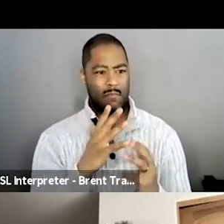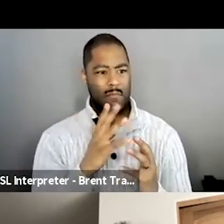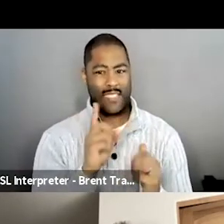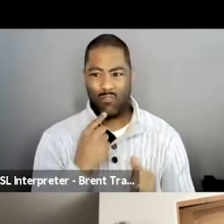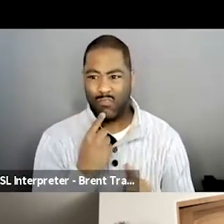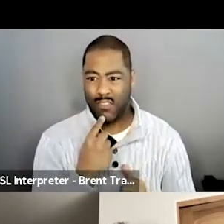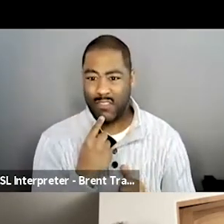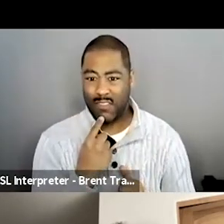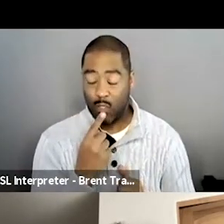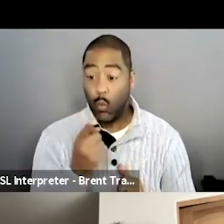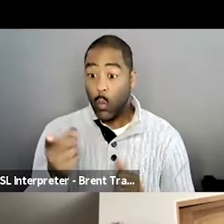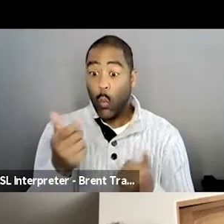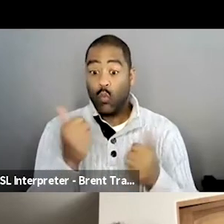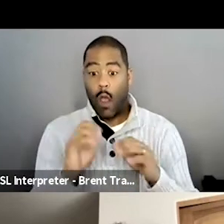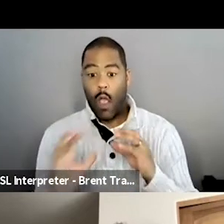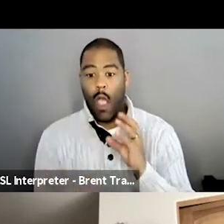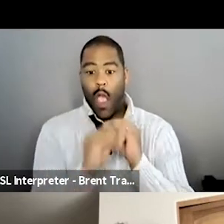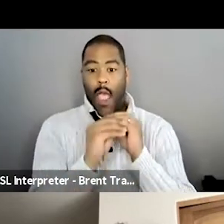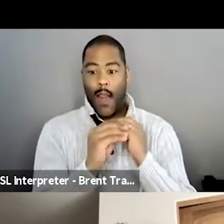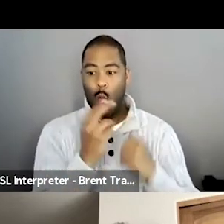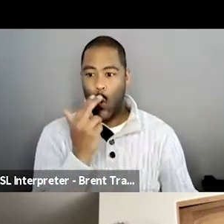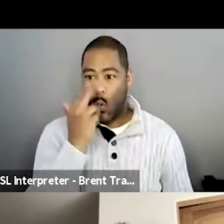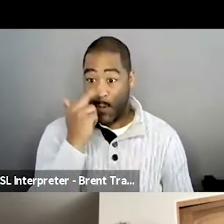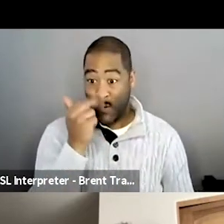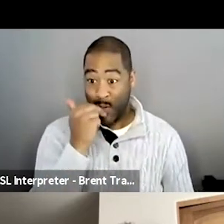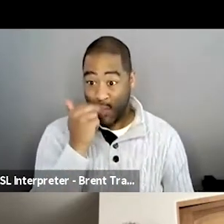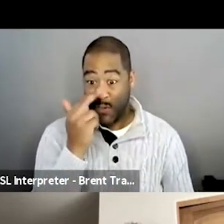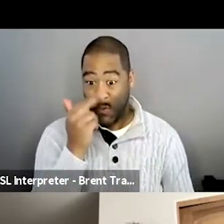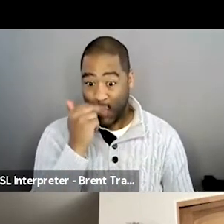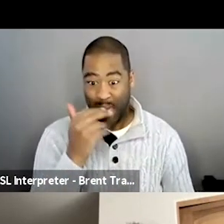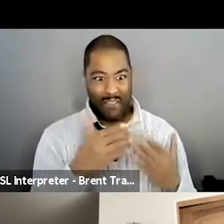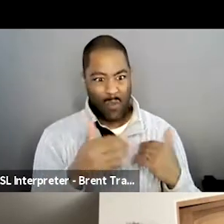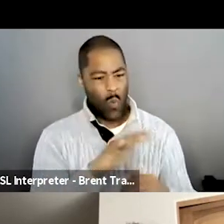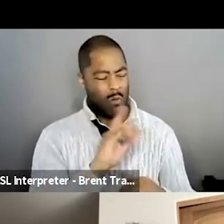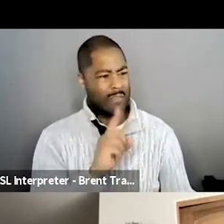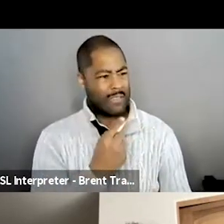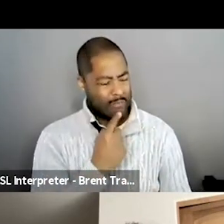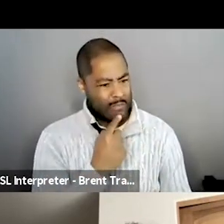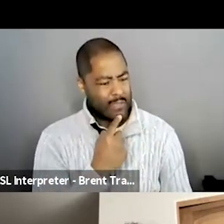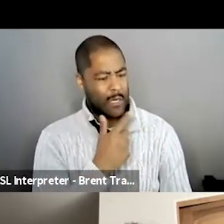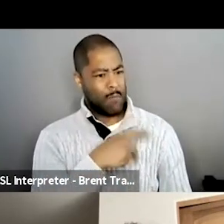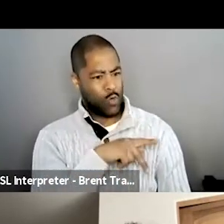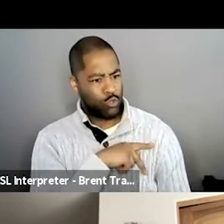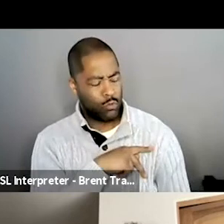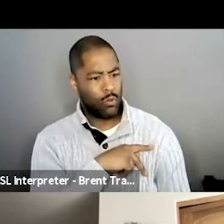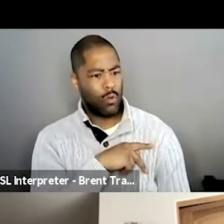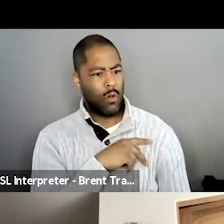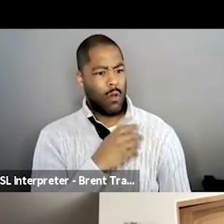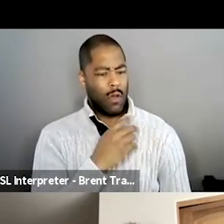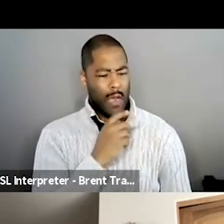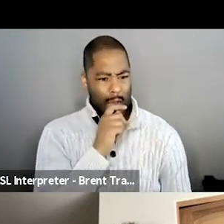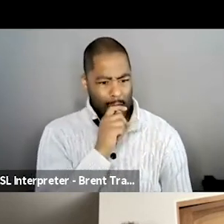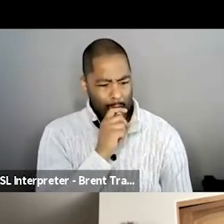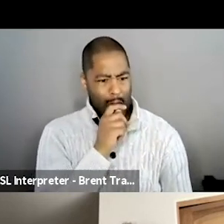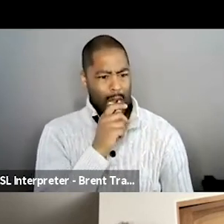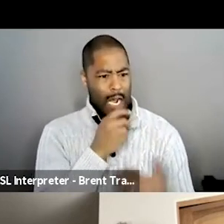and, you know, with dealing with the situation that you're dealing with, you do it in a way that at no point feels